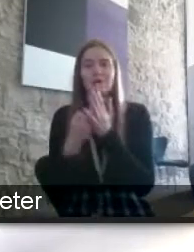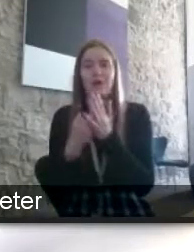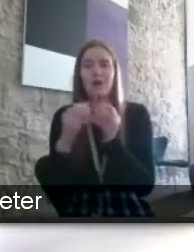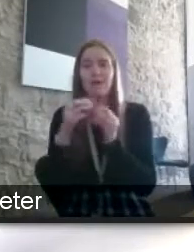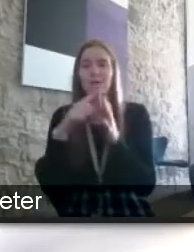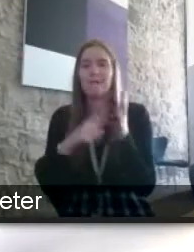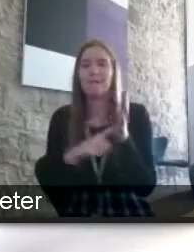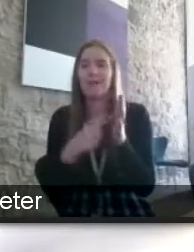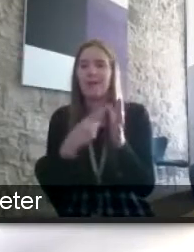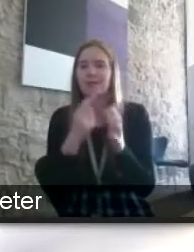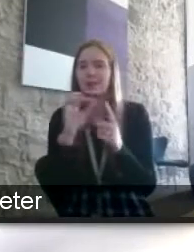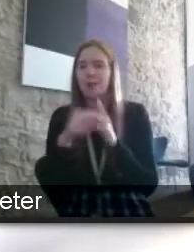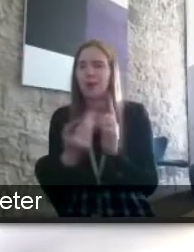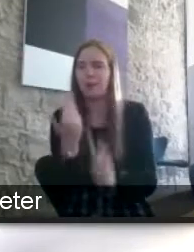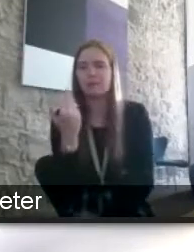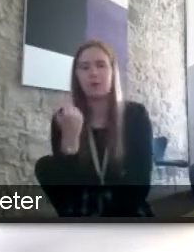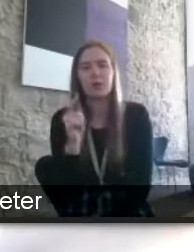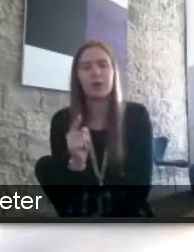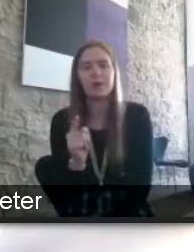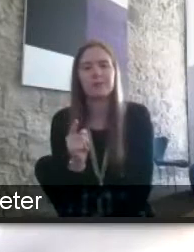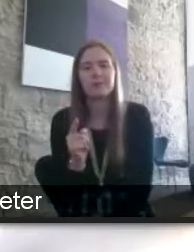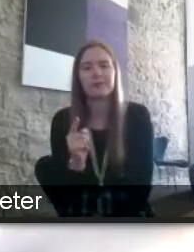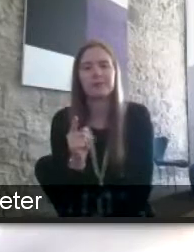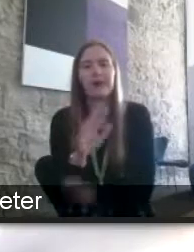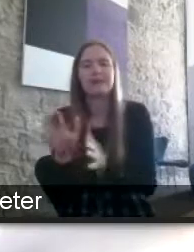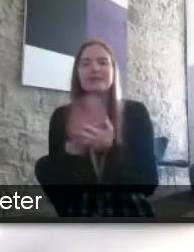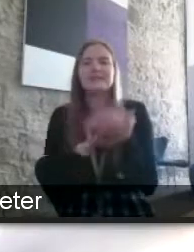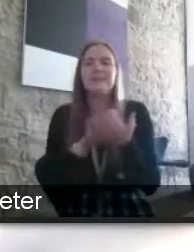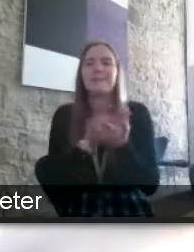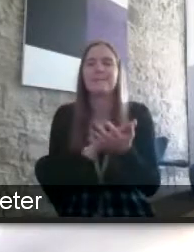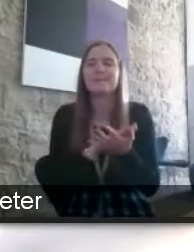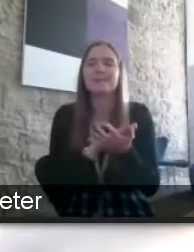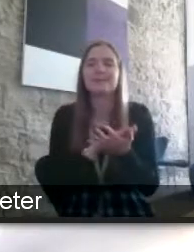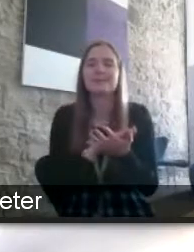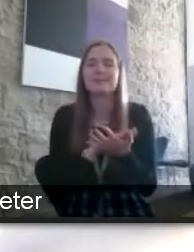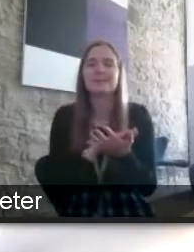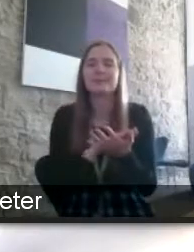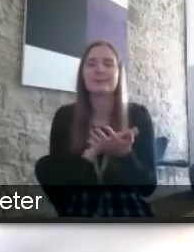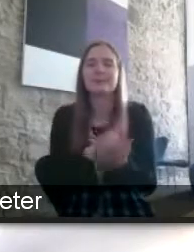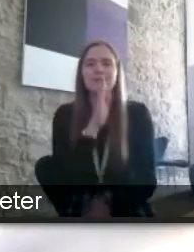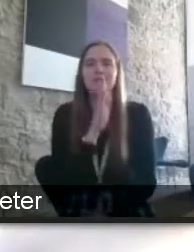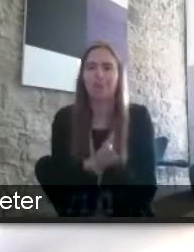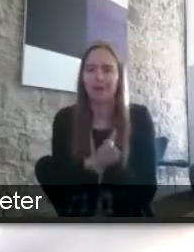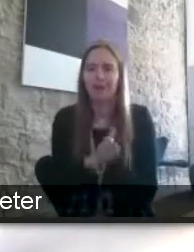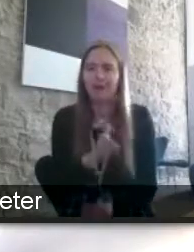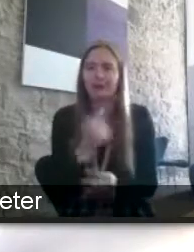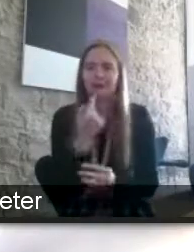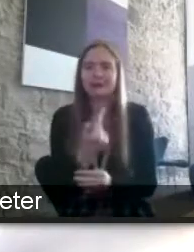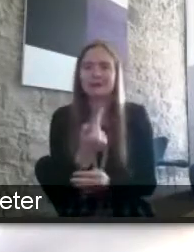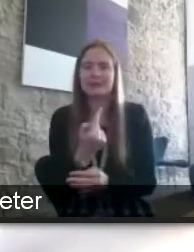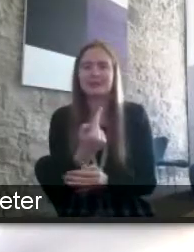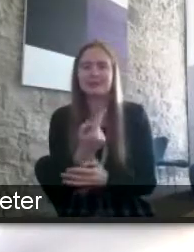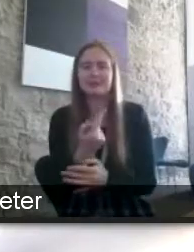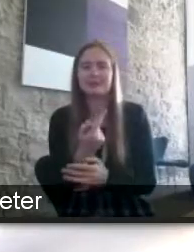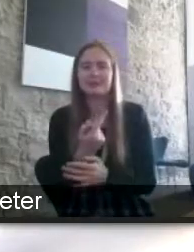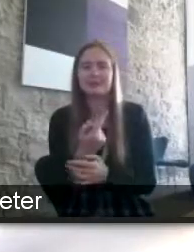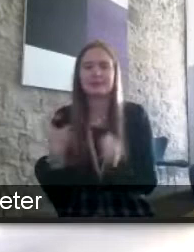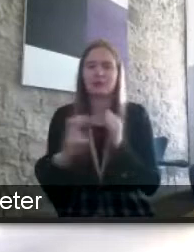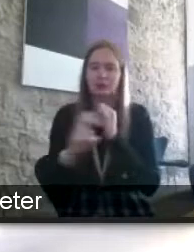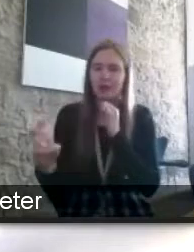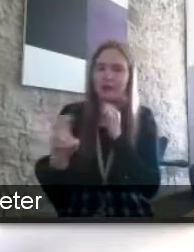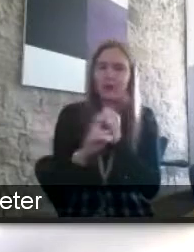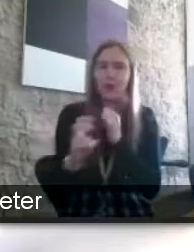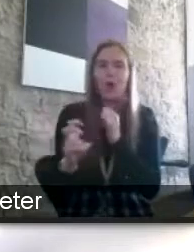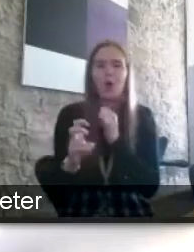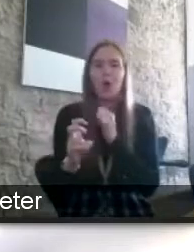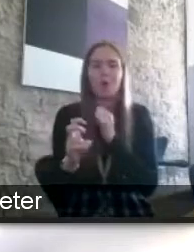made earlier on i mean it was a little but i wasn't meaning to be too blunt in saying that say you know transportation was